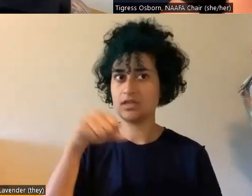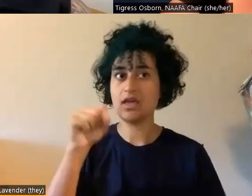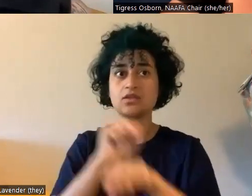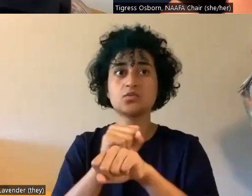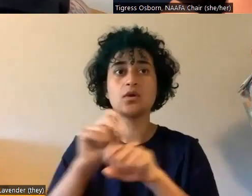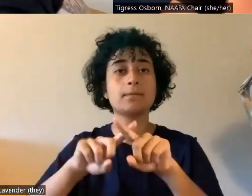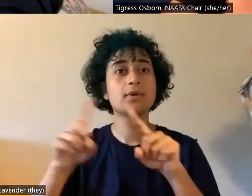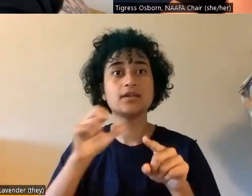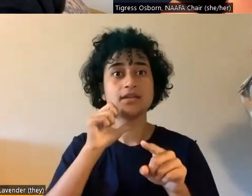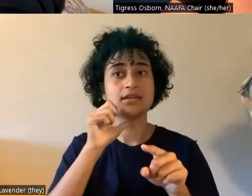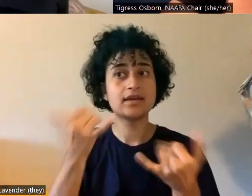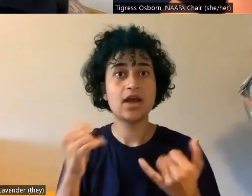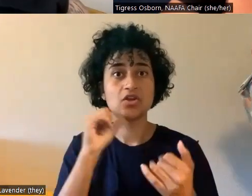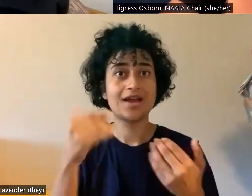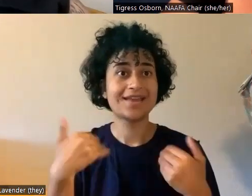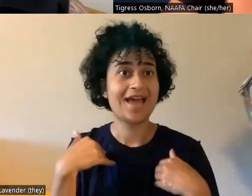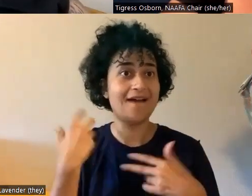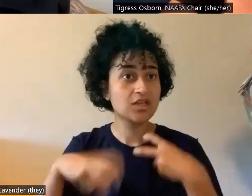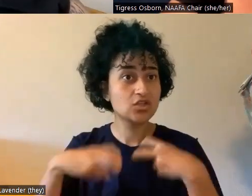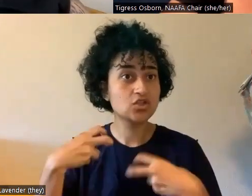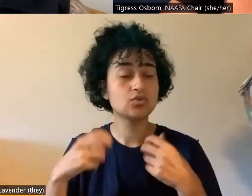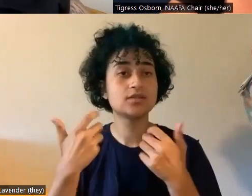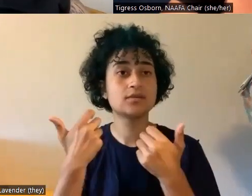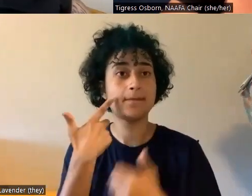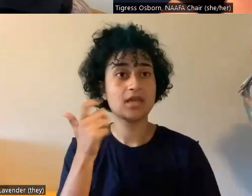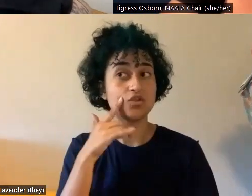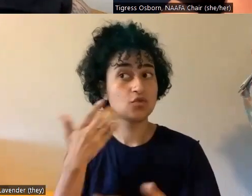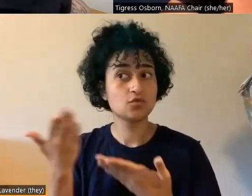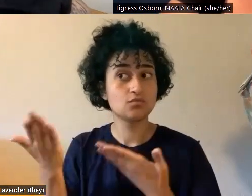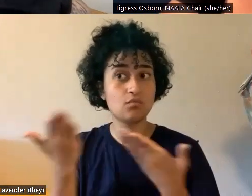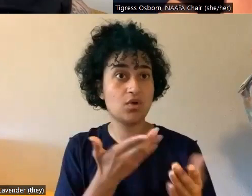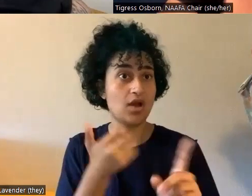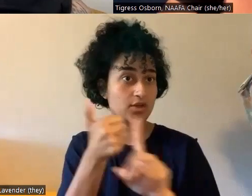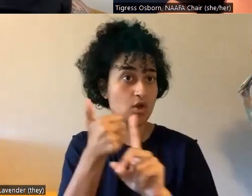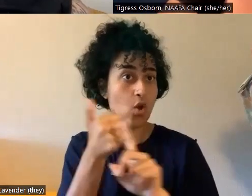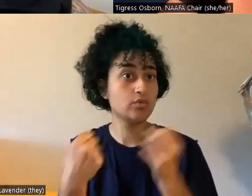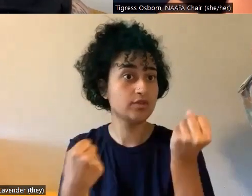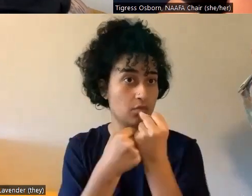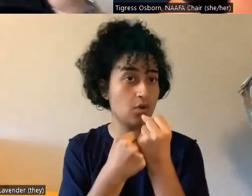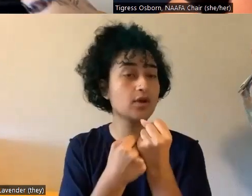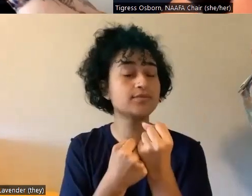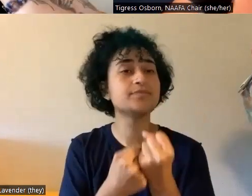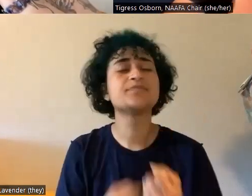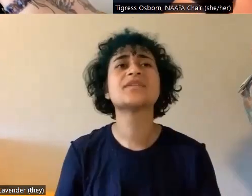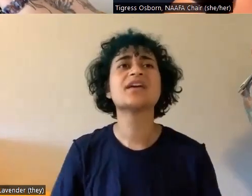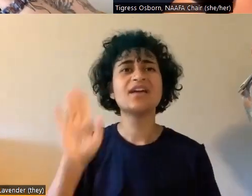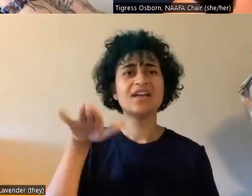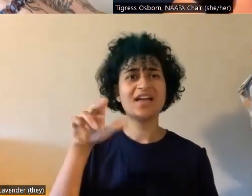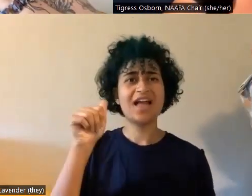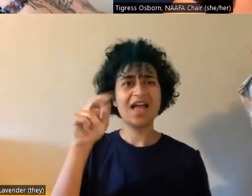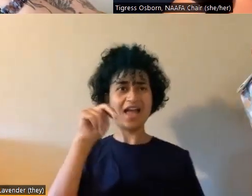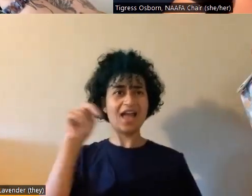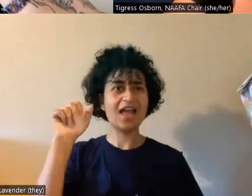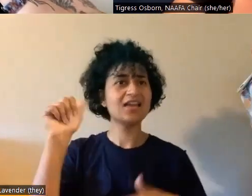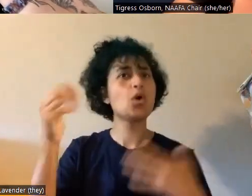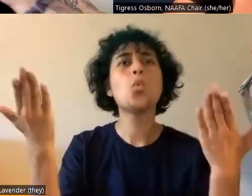issues when you get there because you've put, brought your own support. Right. Anna, what, what is a bidet? Not